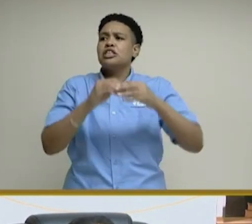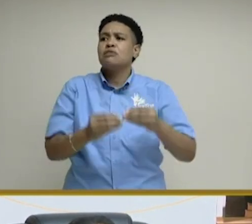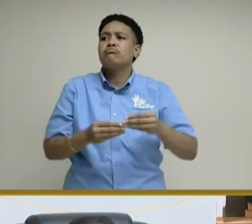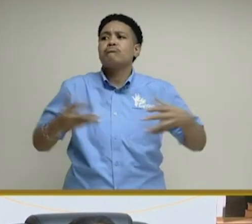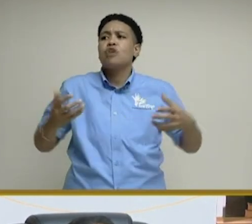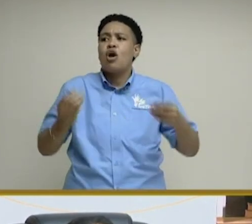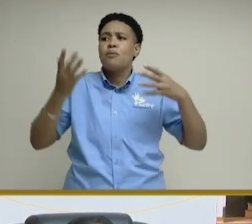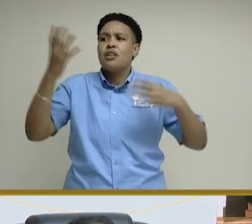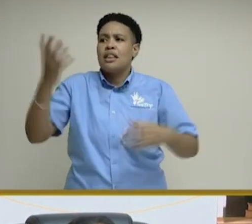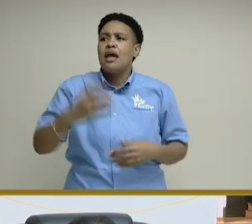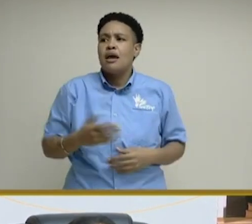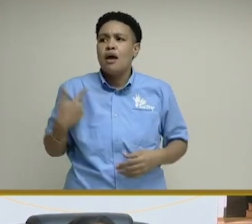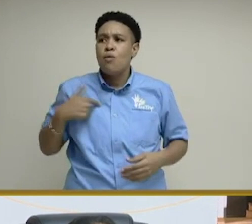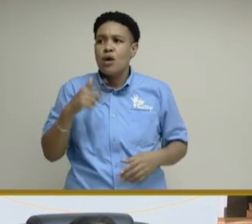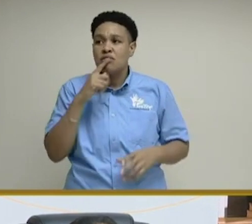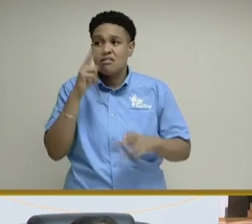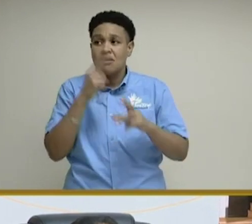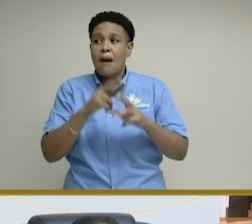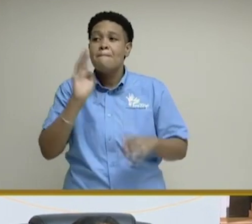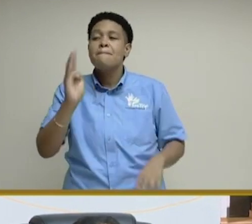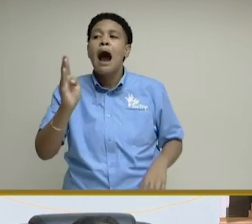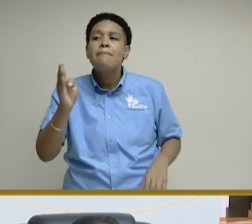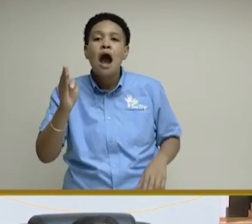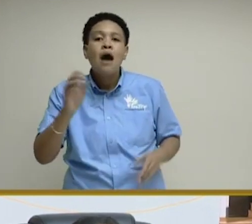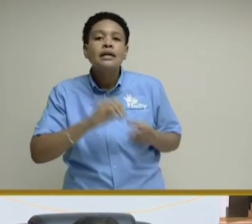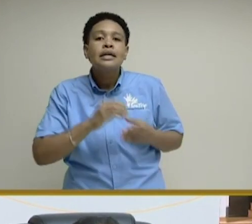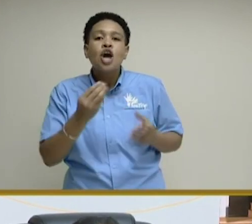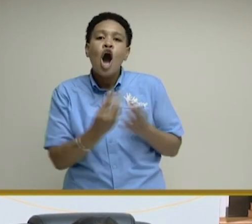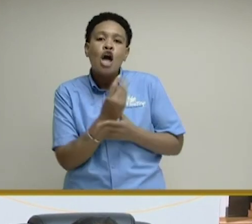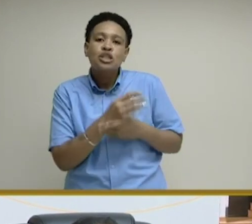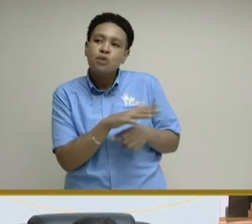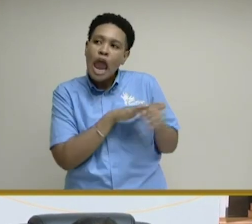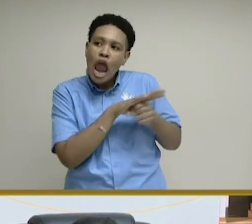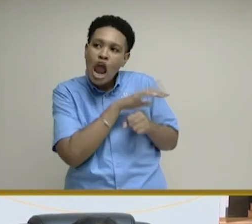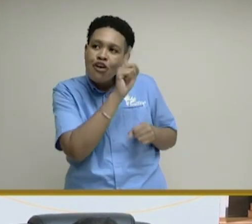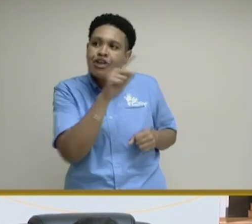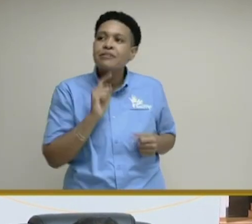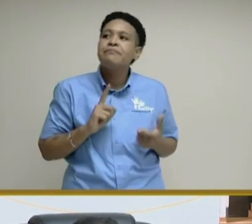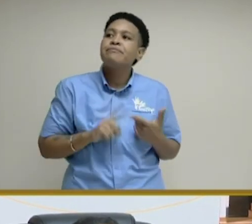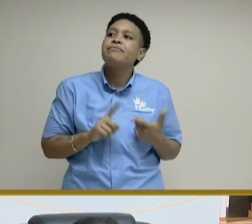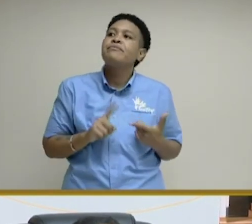number of cases. And we're talking about Barbican in the Constant Spring area.